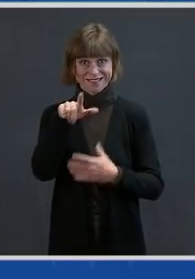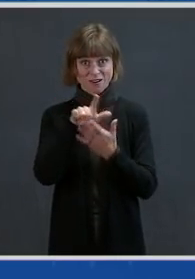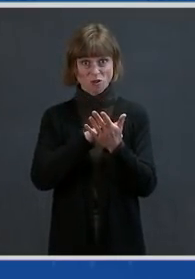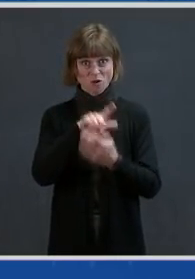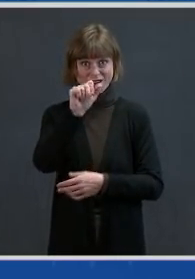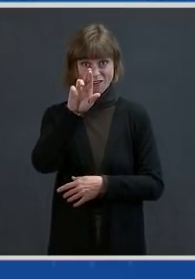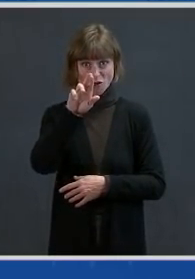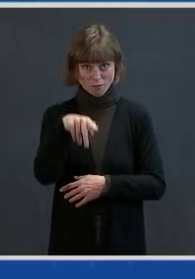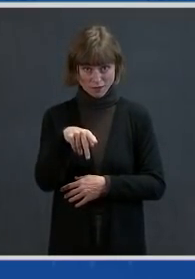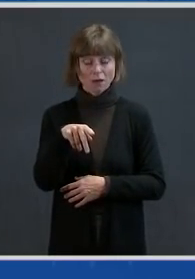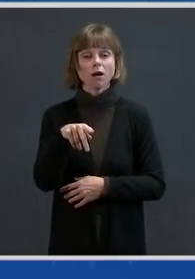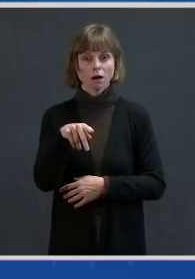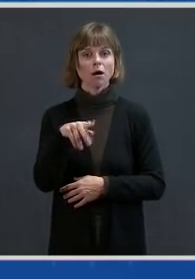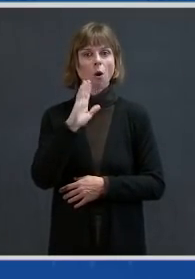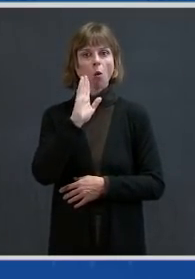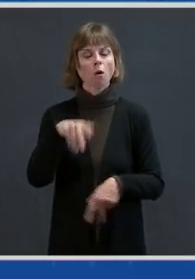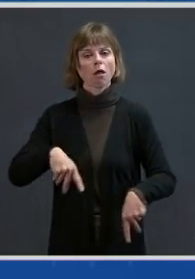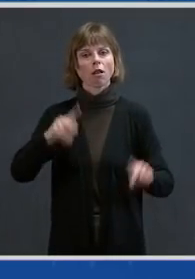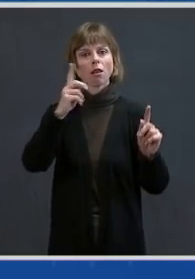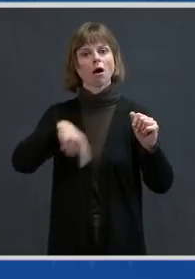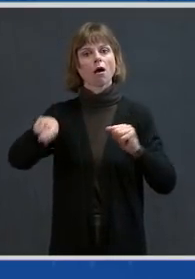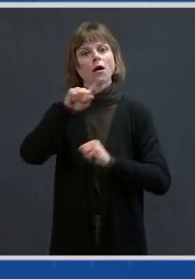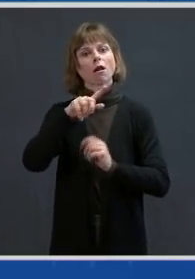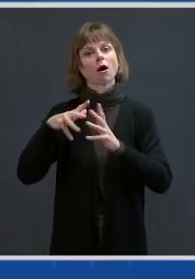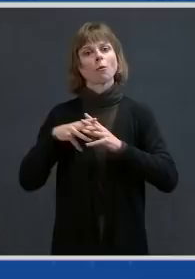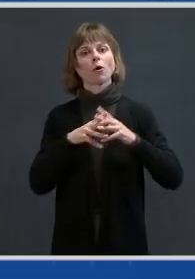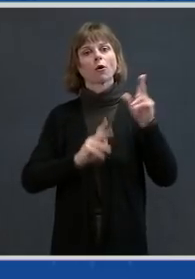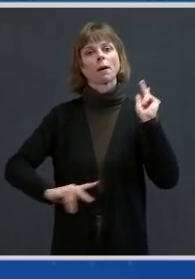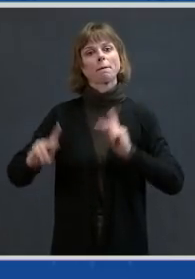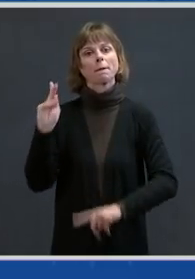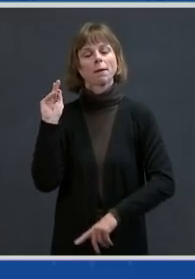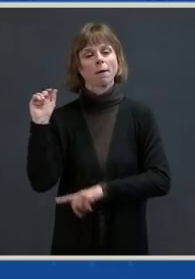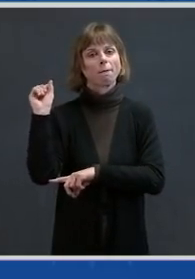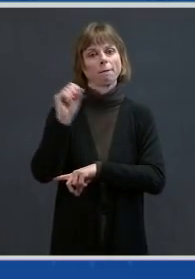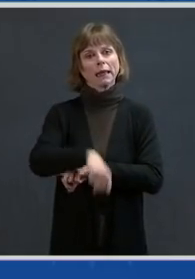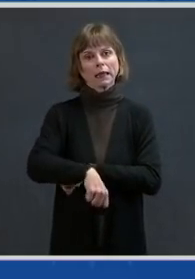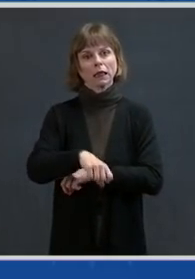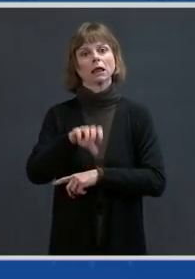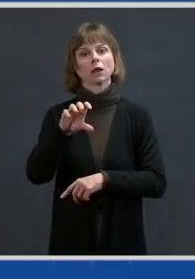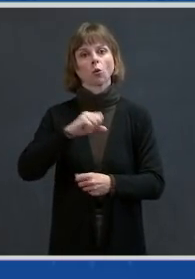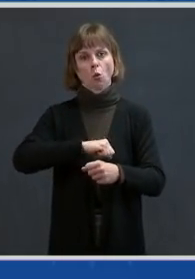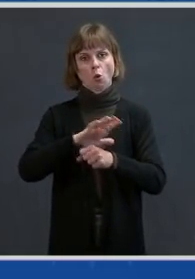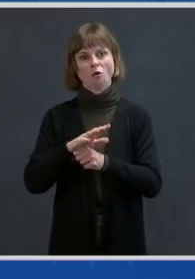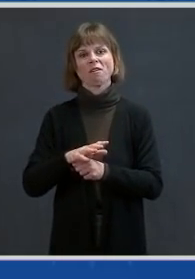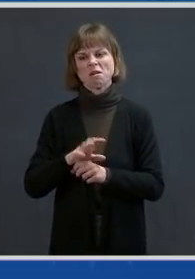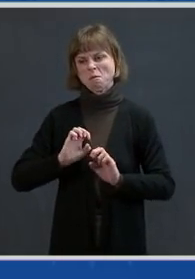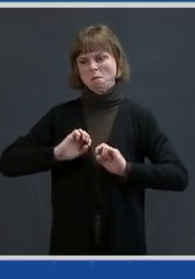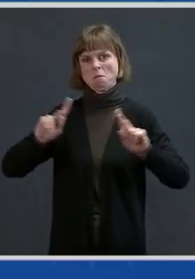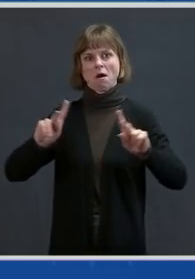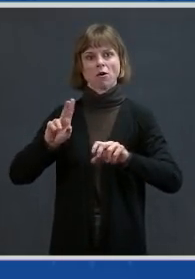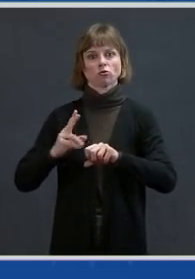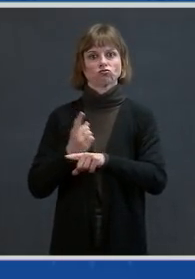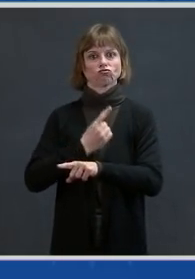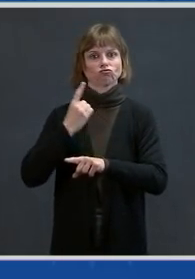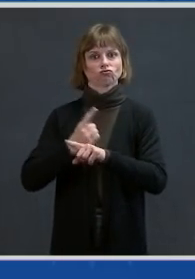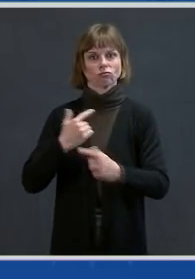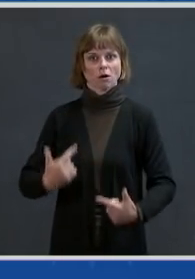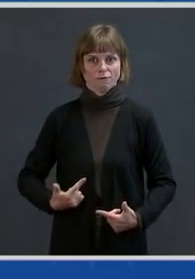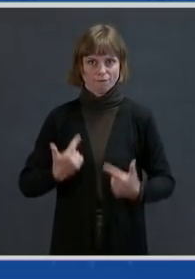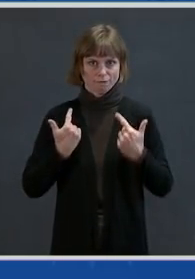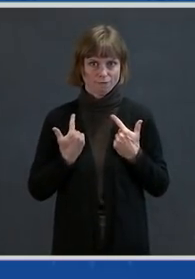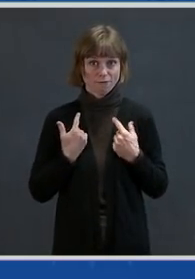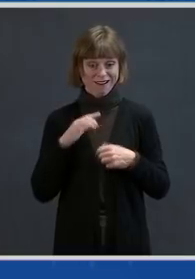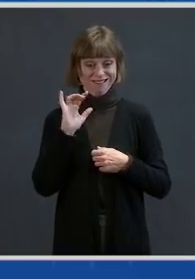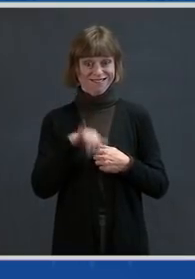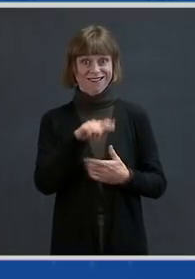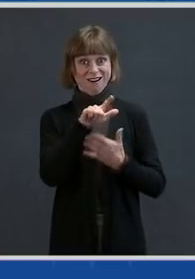enable Americans across the country to defeat COVID-19 and get back to normal life more quickly. The bill is critical